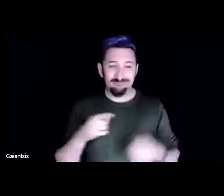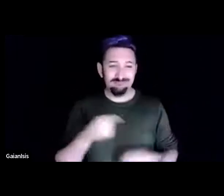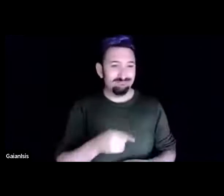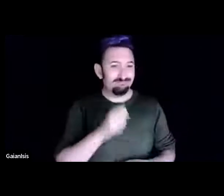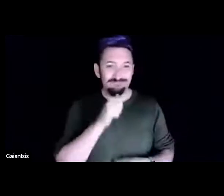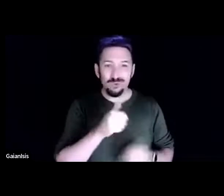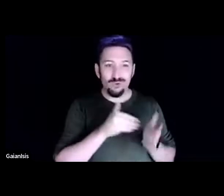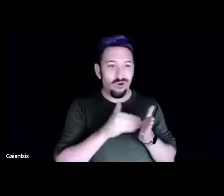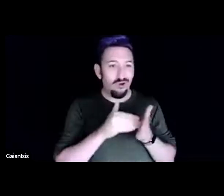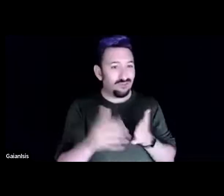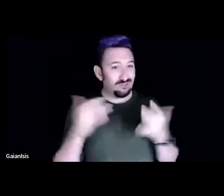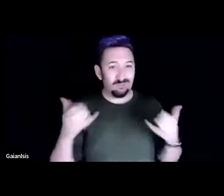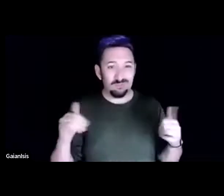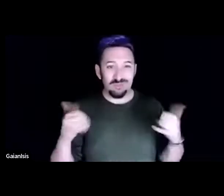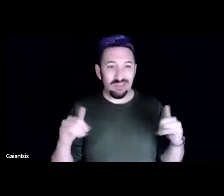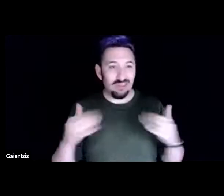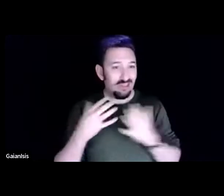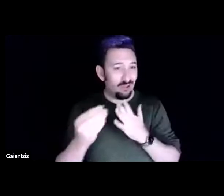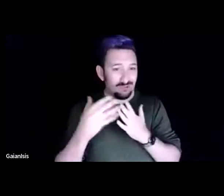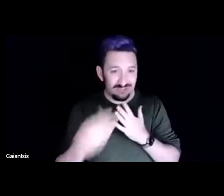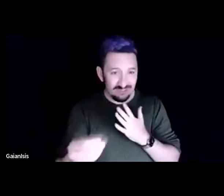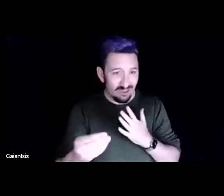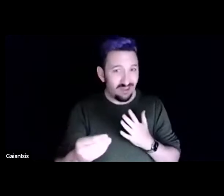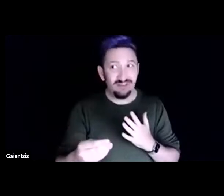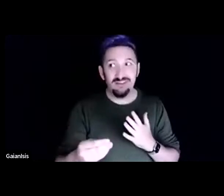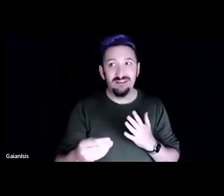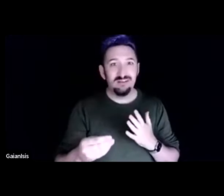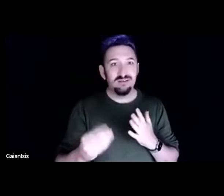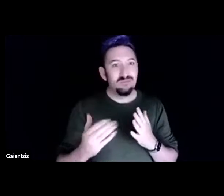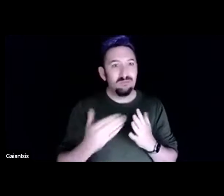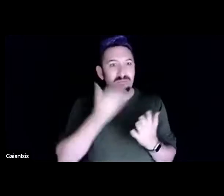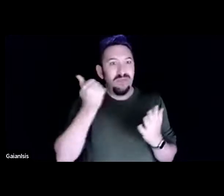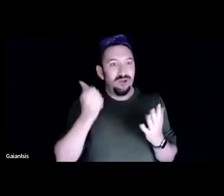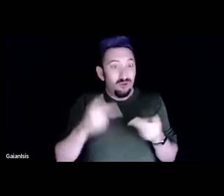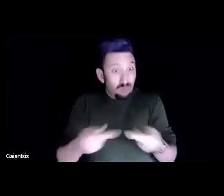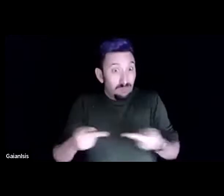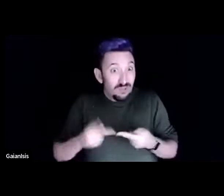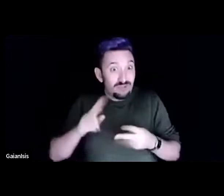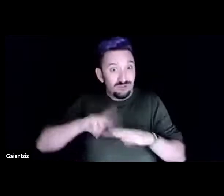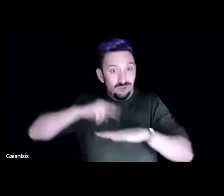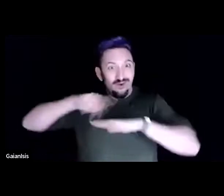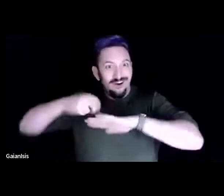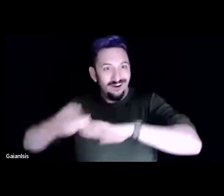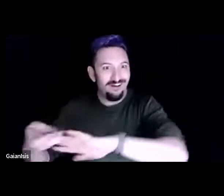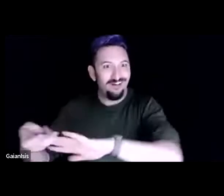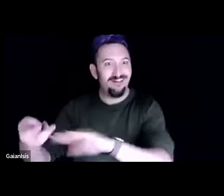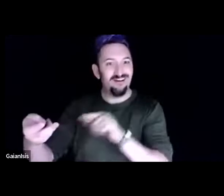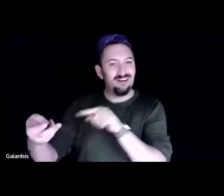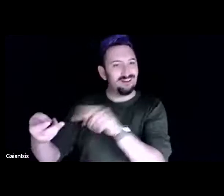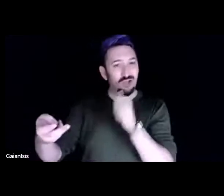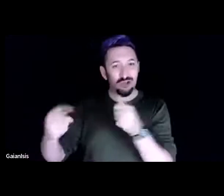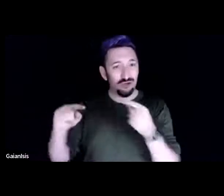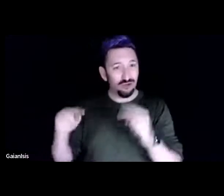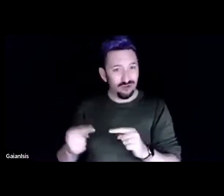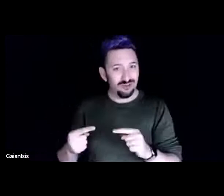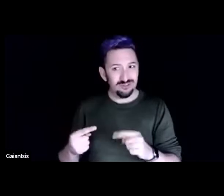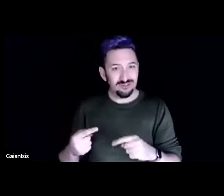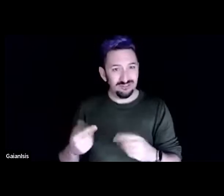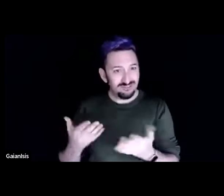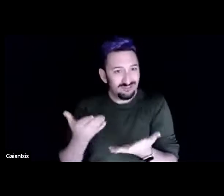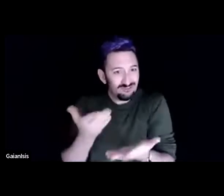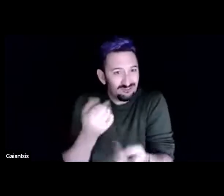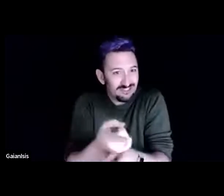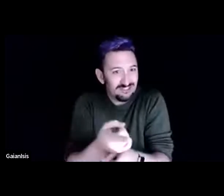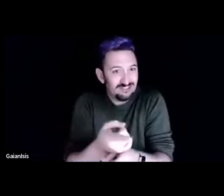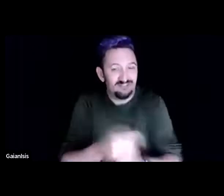less roll on the ground and not get hurt right so we did this like it was